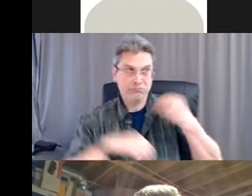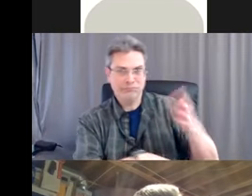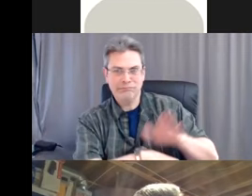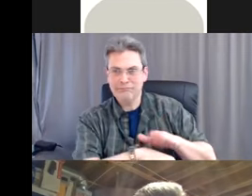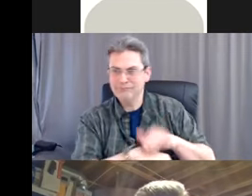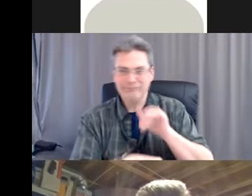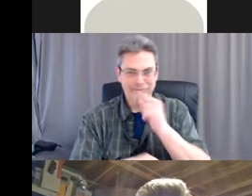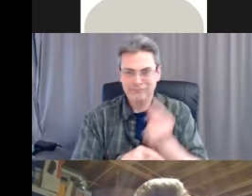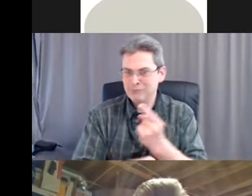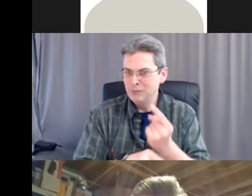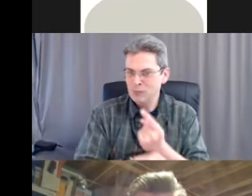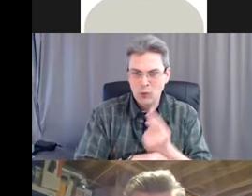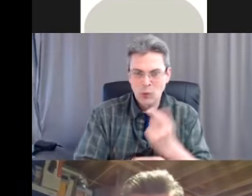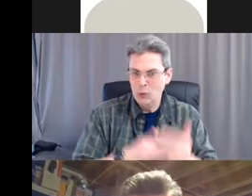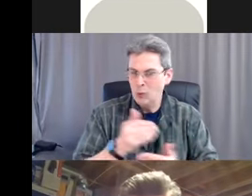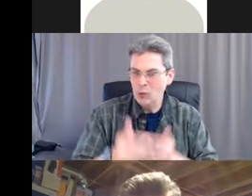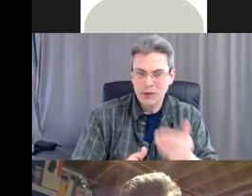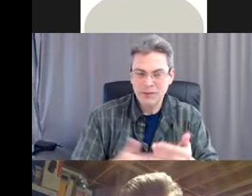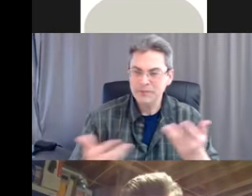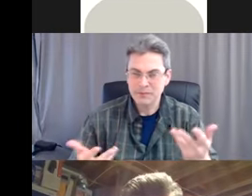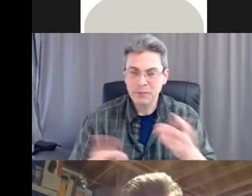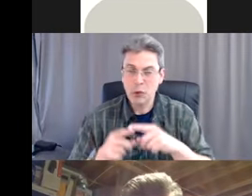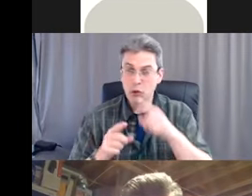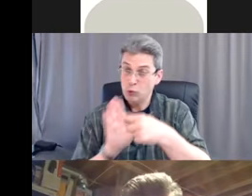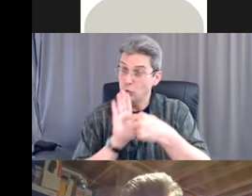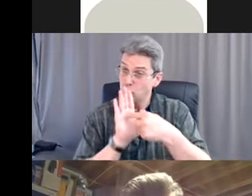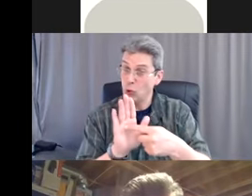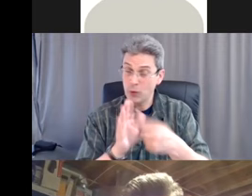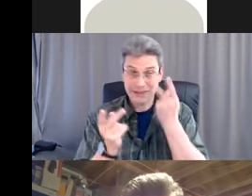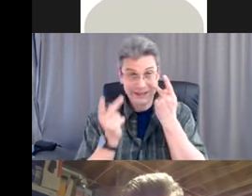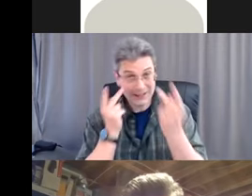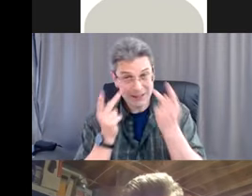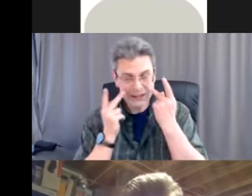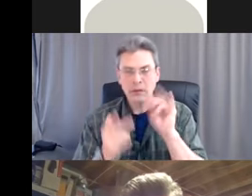having that visual was so great. Um,